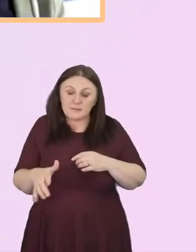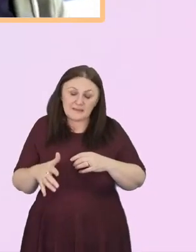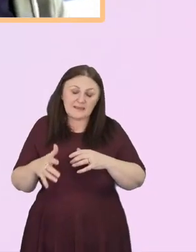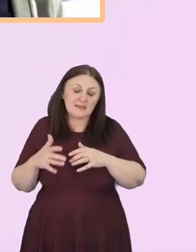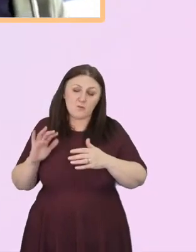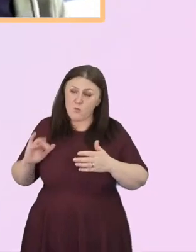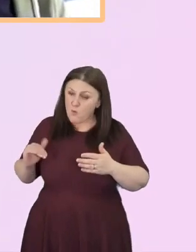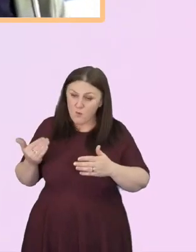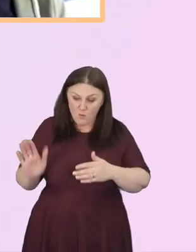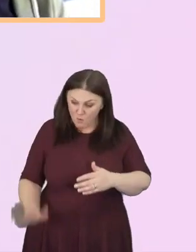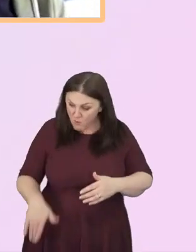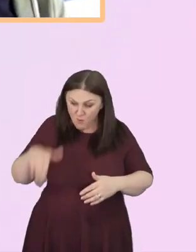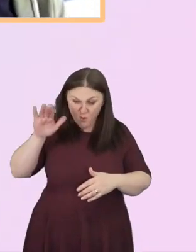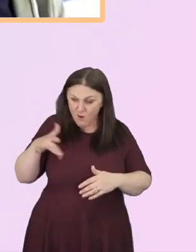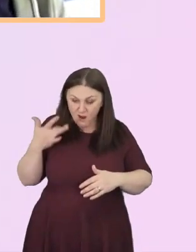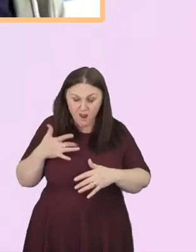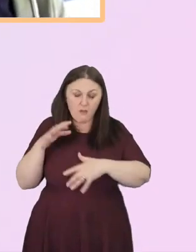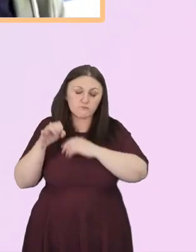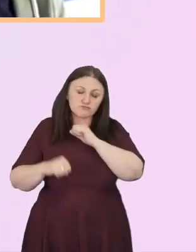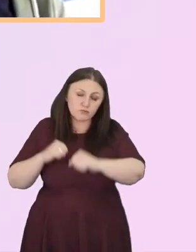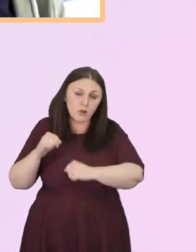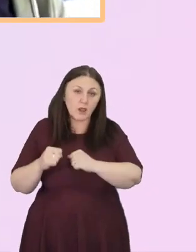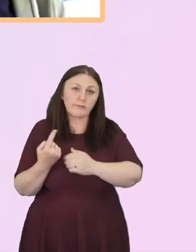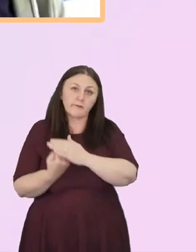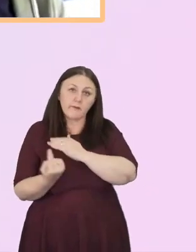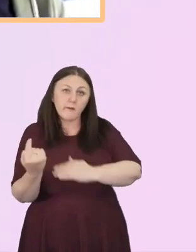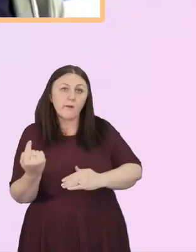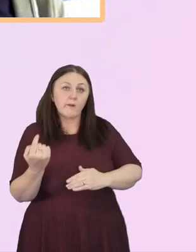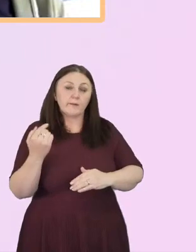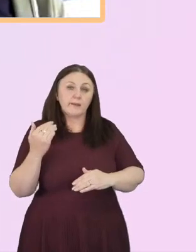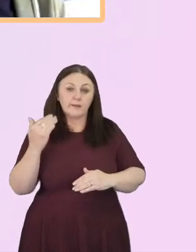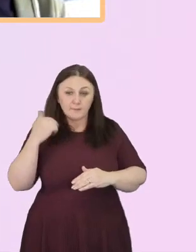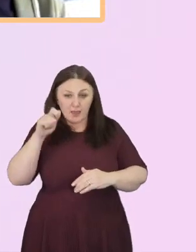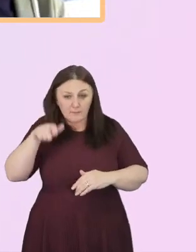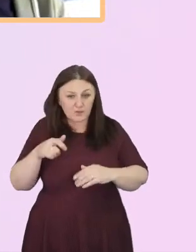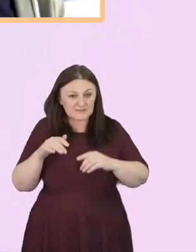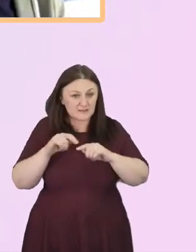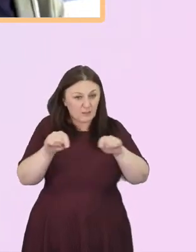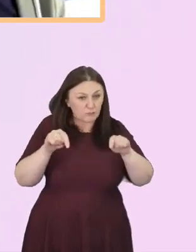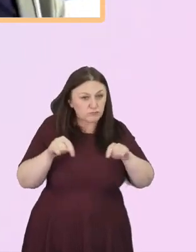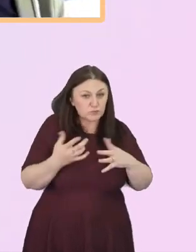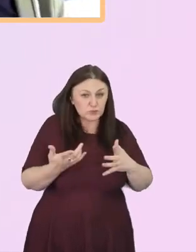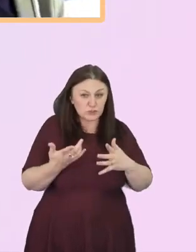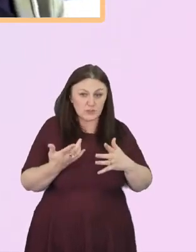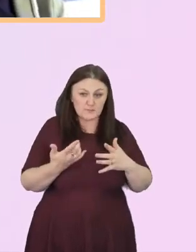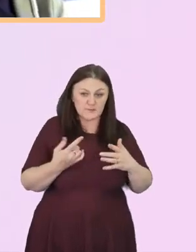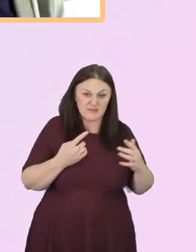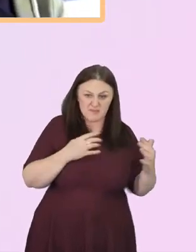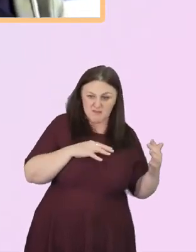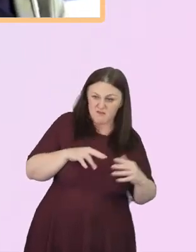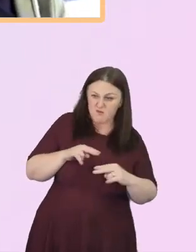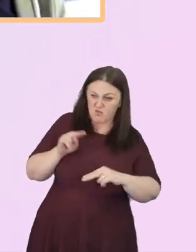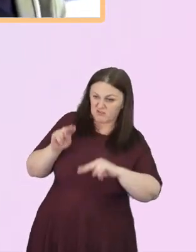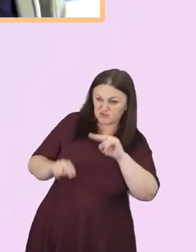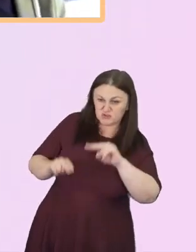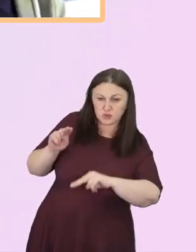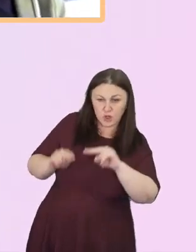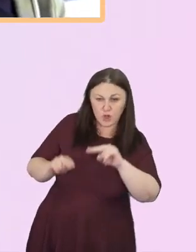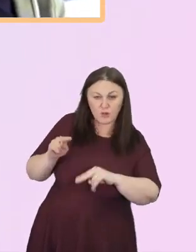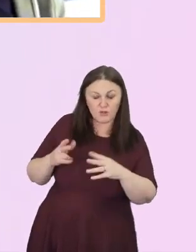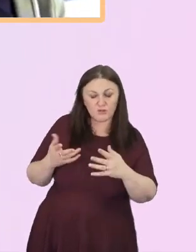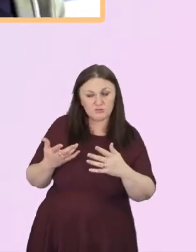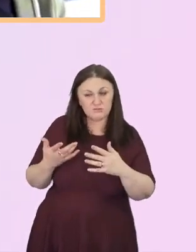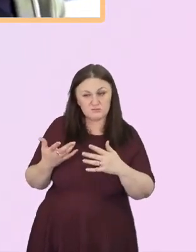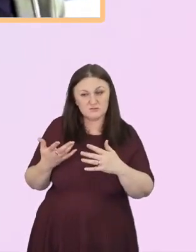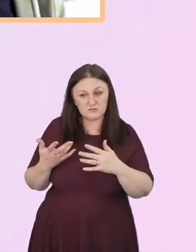black person in the room, that you get judged. You know, the whole of the black community is judged